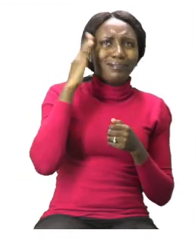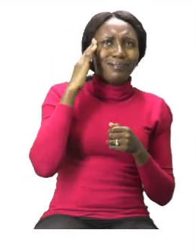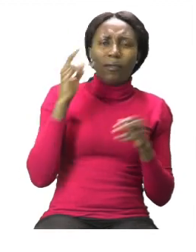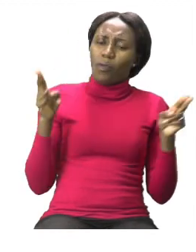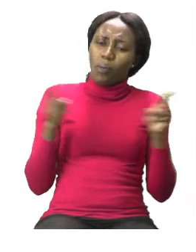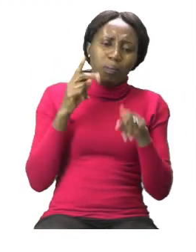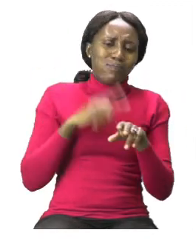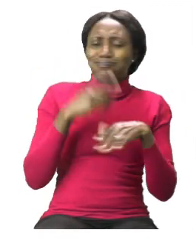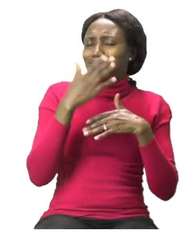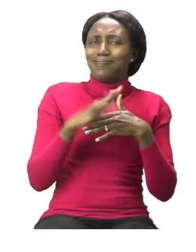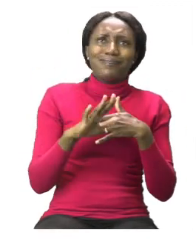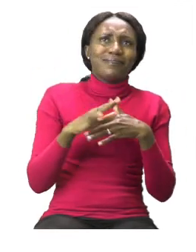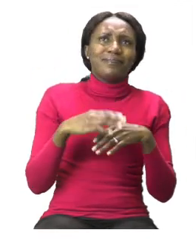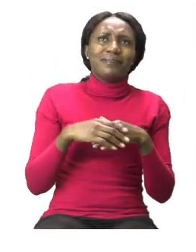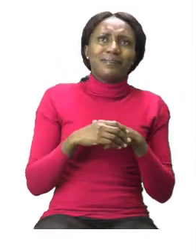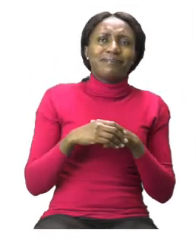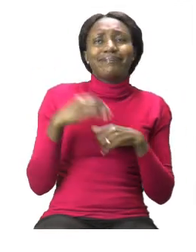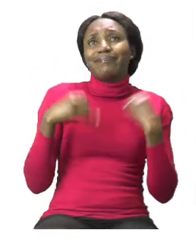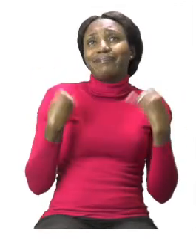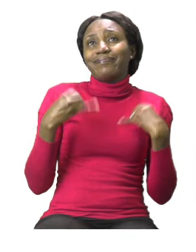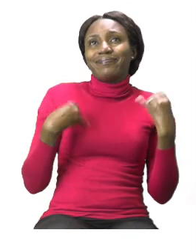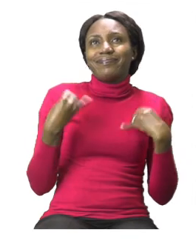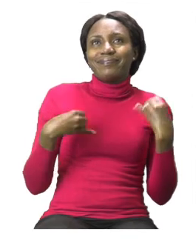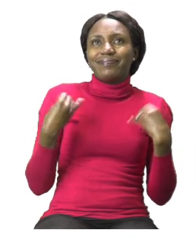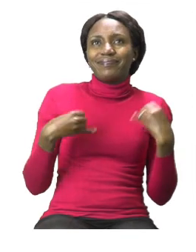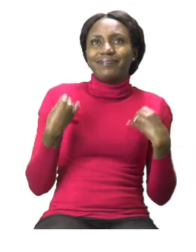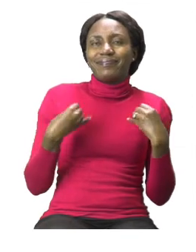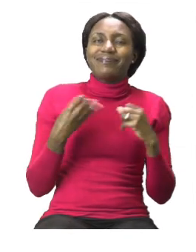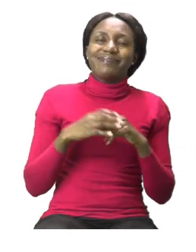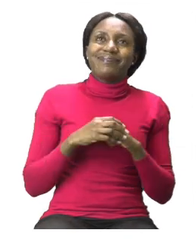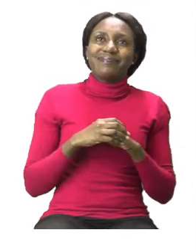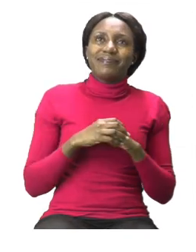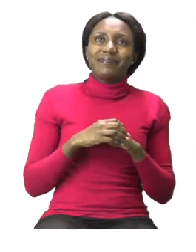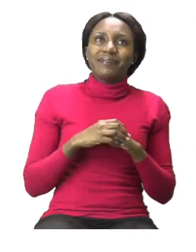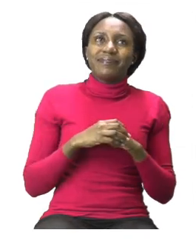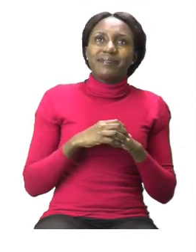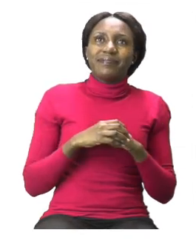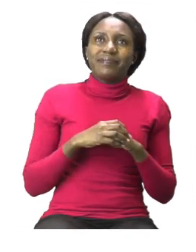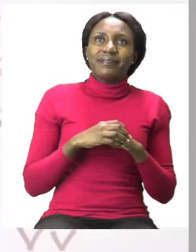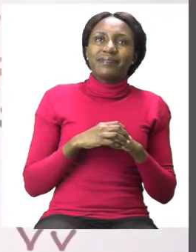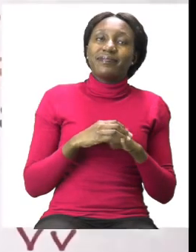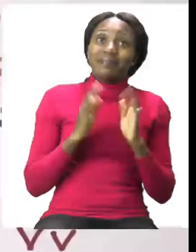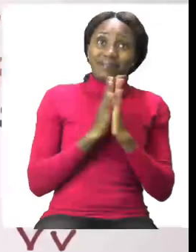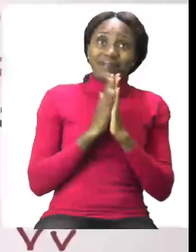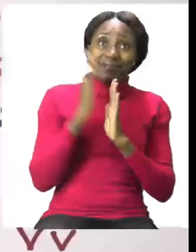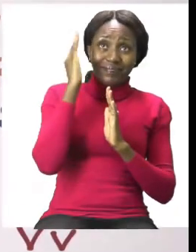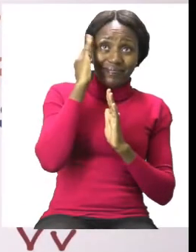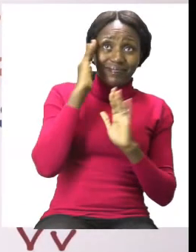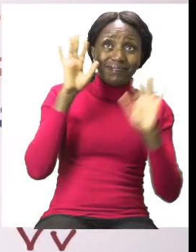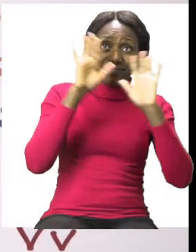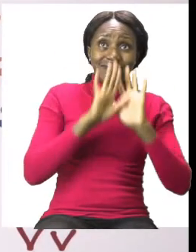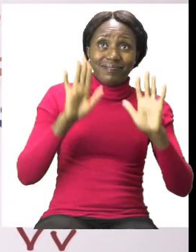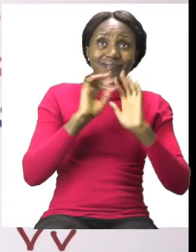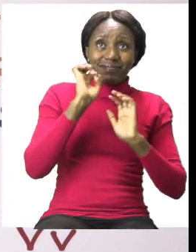much time. So have fun my dear friends with all the exercises. Know your colors and make sure when you cut